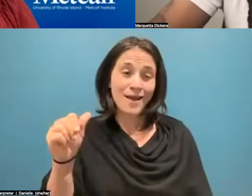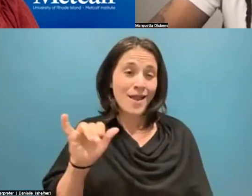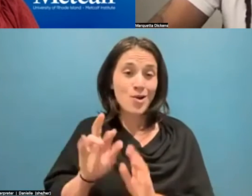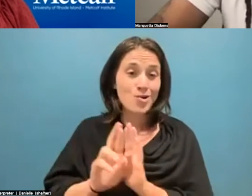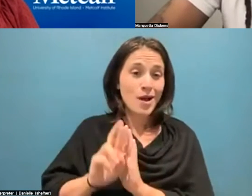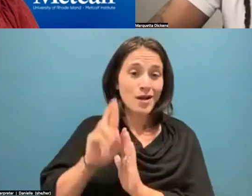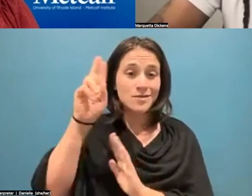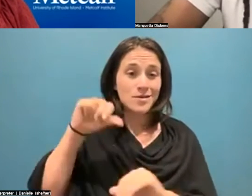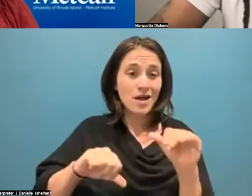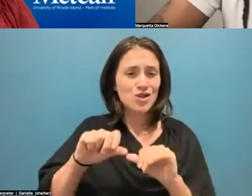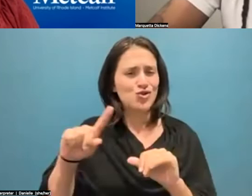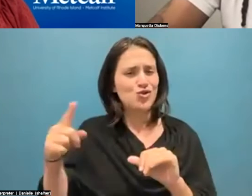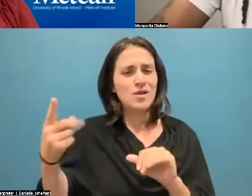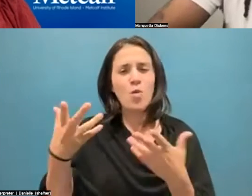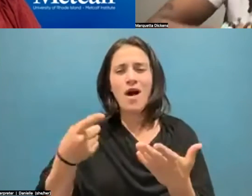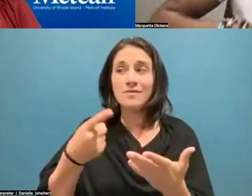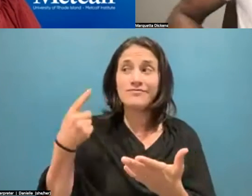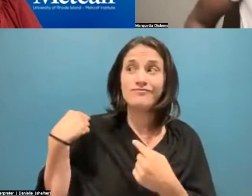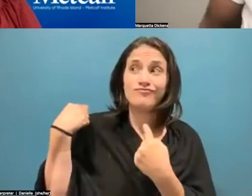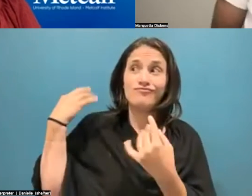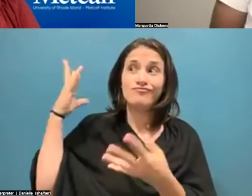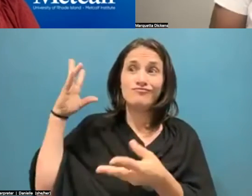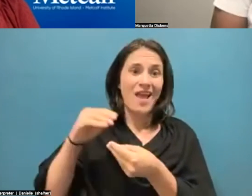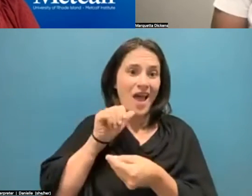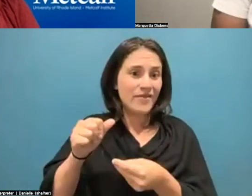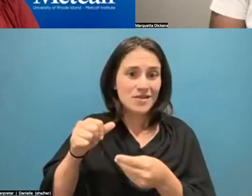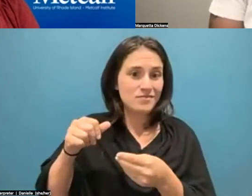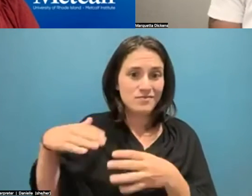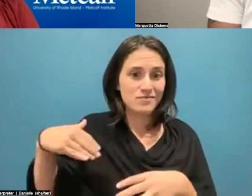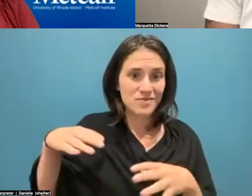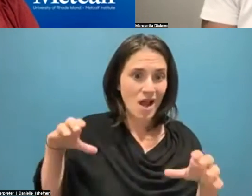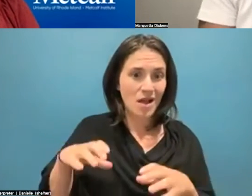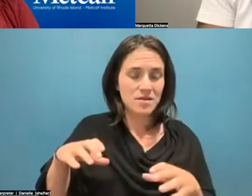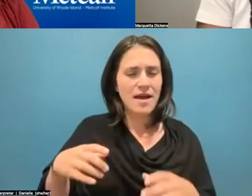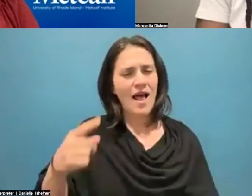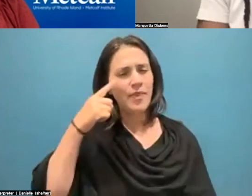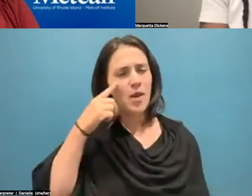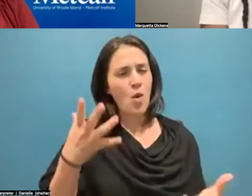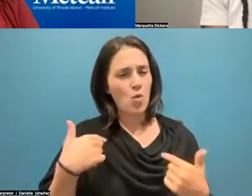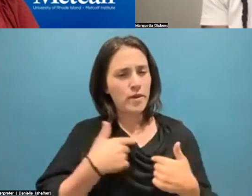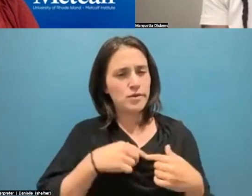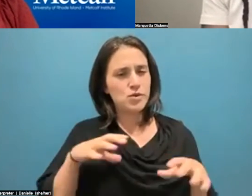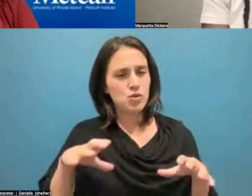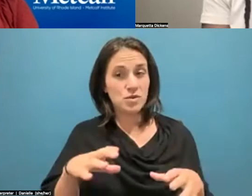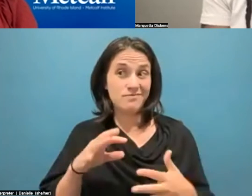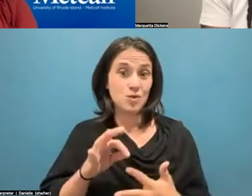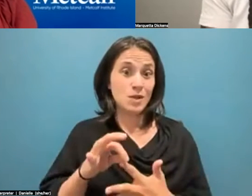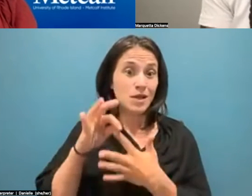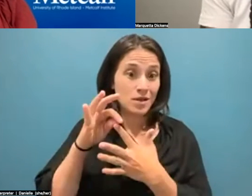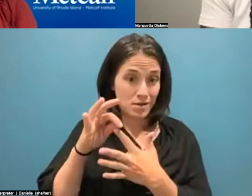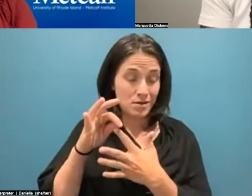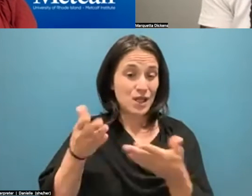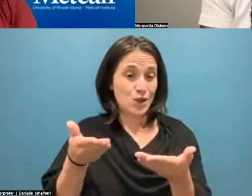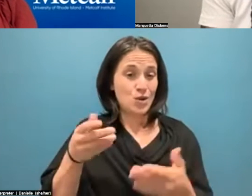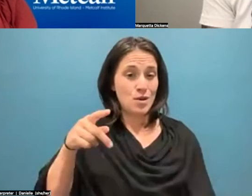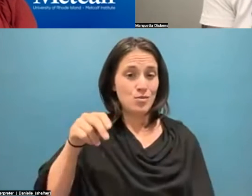just things that have not been done. I think the things that we're doing that are unique in Princeville is